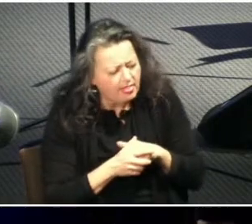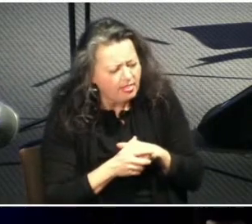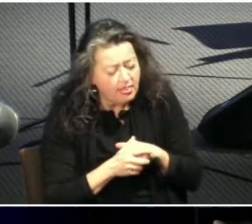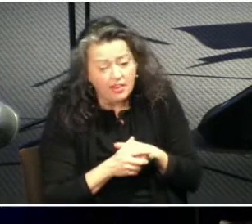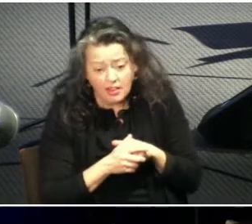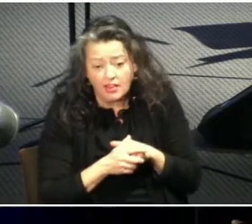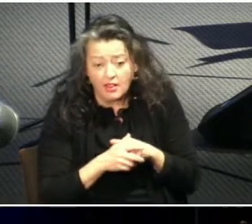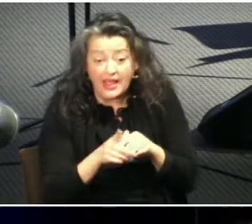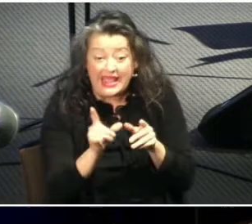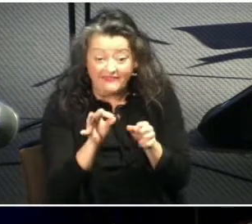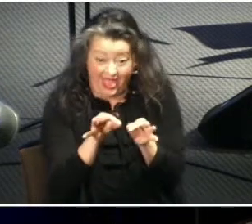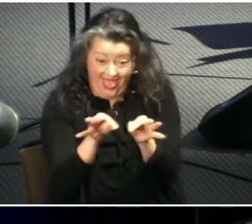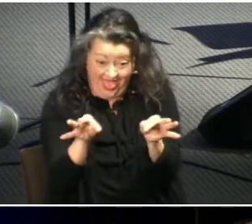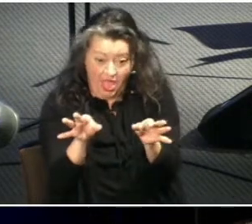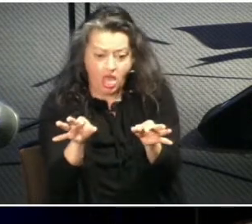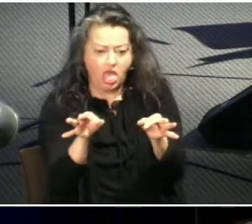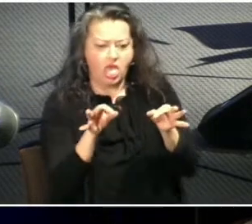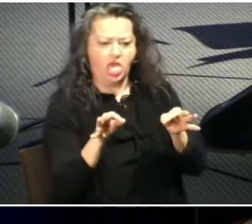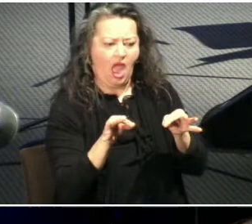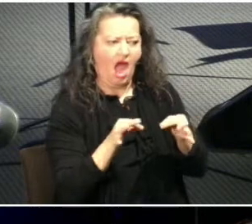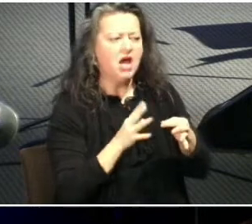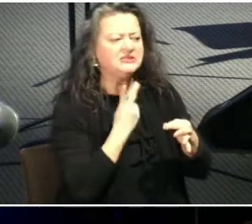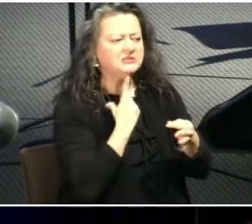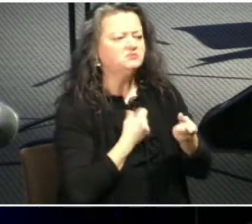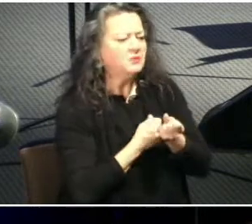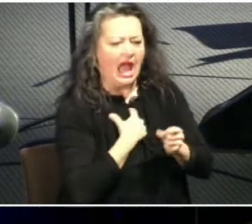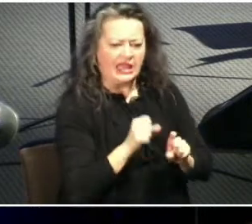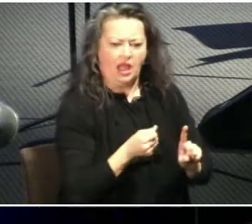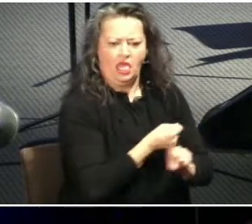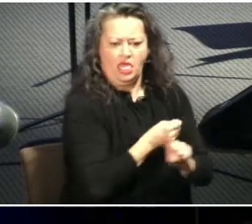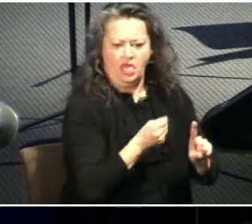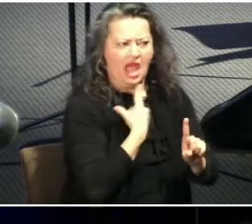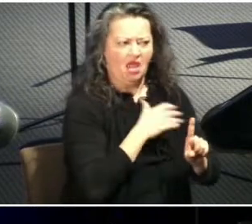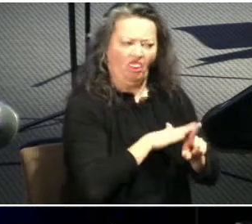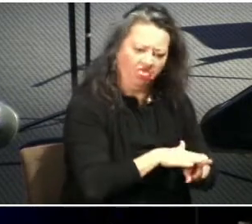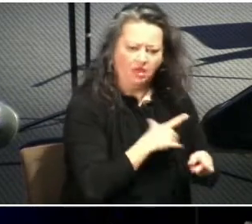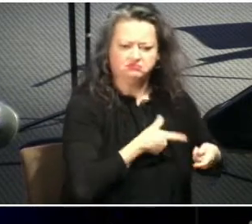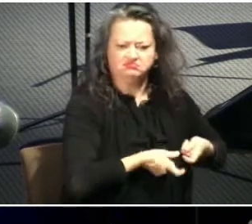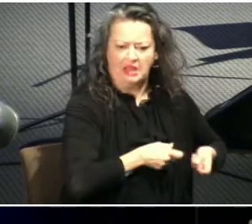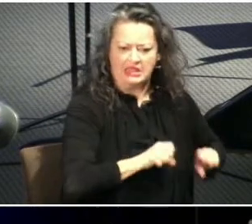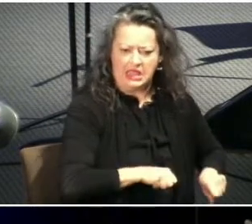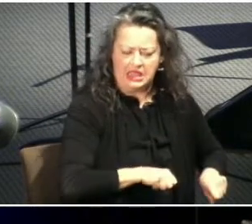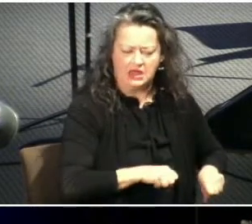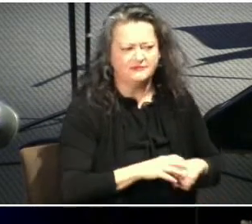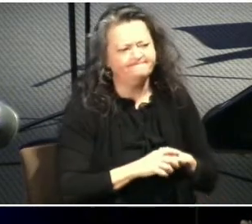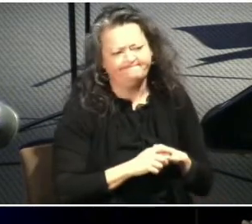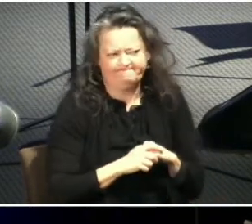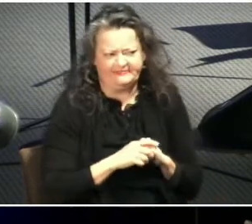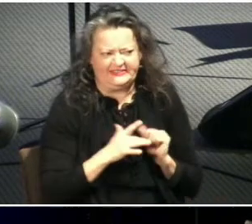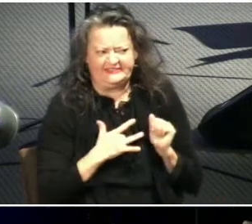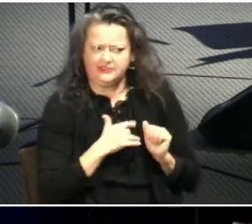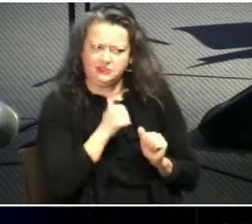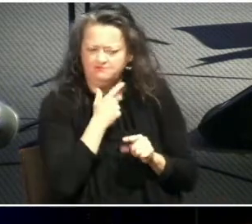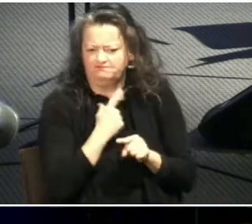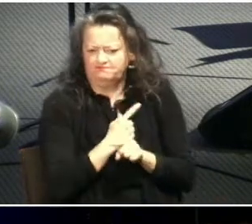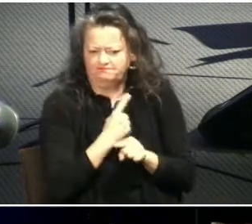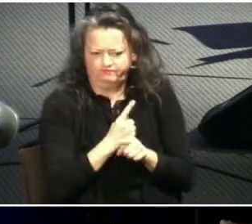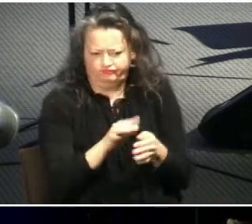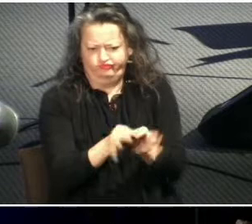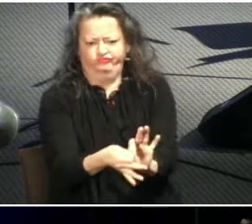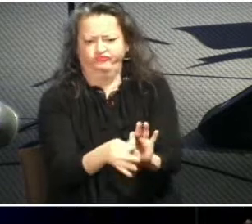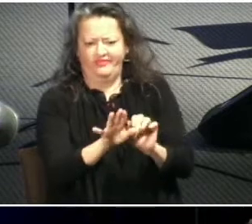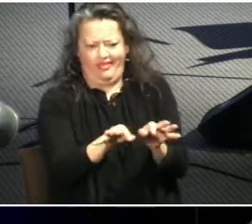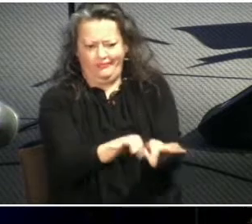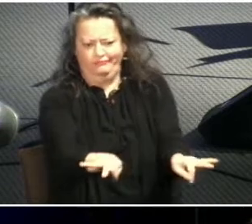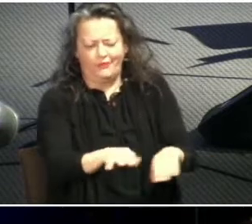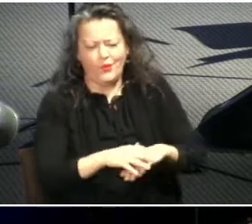abuse and this is a very weighty consequence of not rightly applying a verse like this and i think it's important